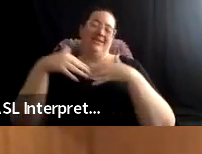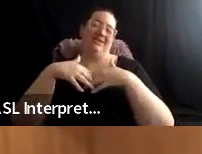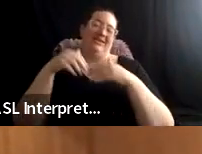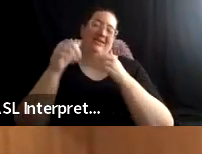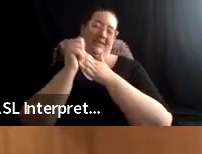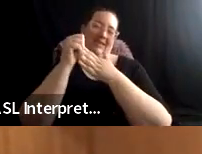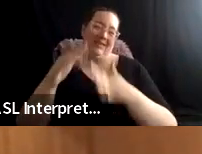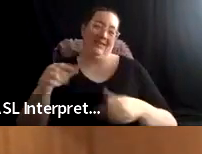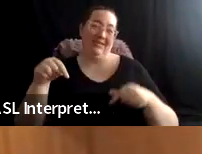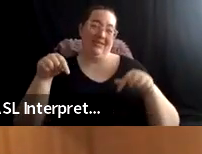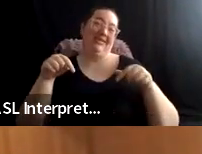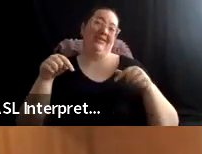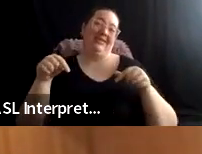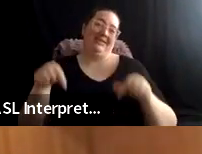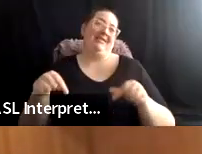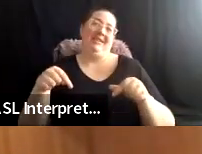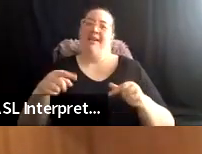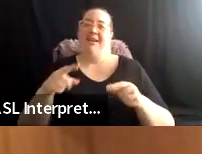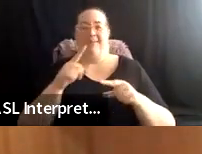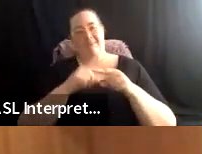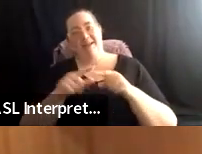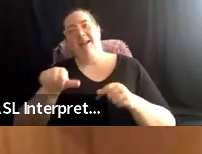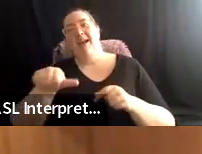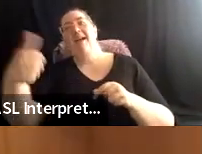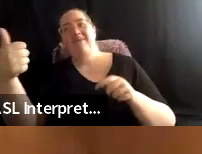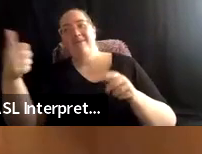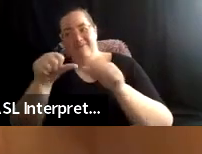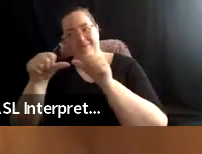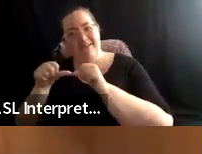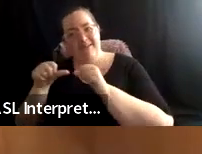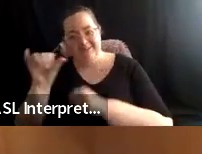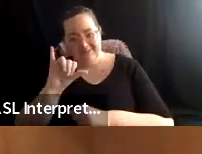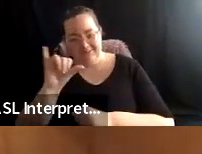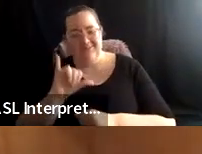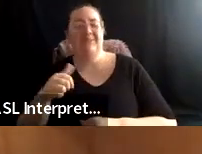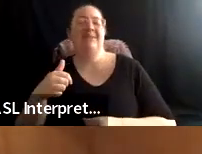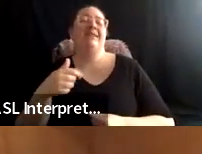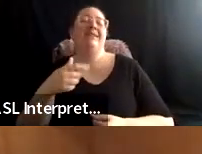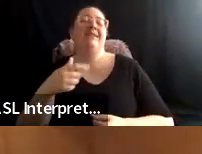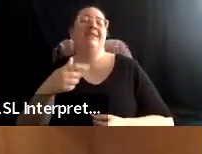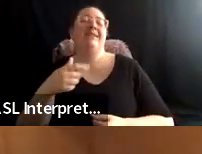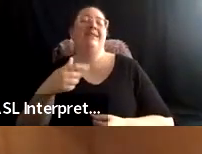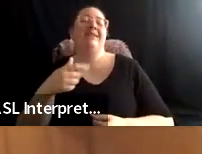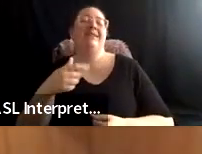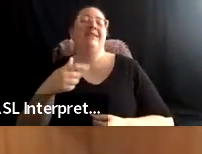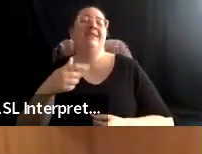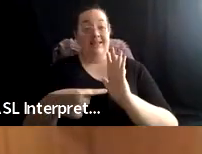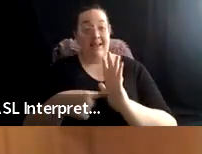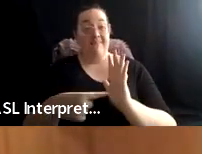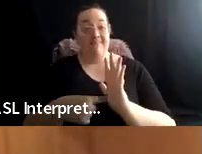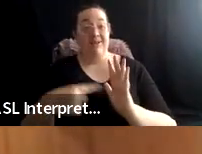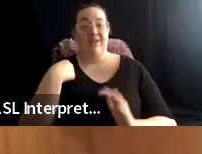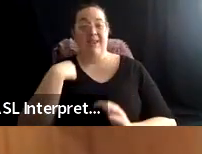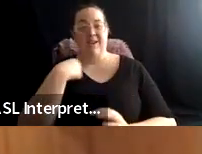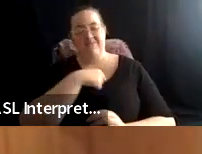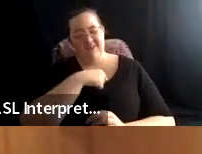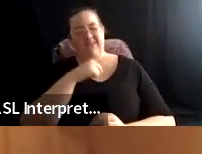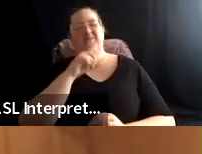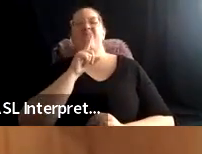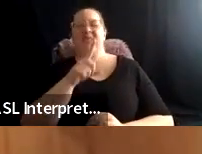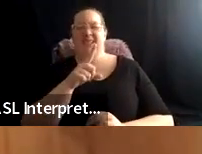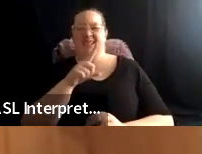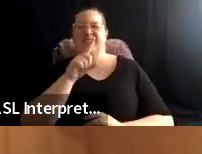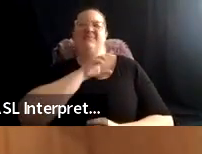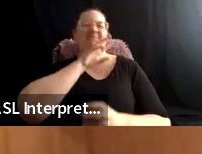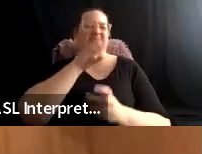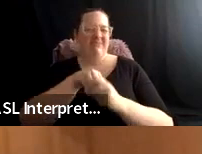Um, I just, one example where we're really, um, in it, in the struggle is, uh,